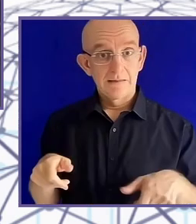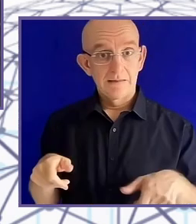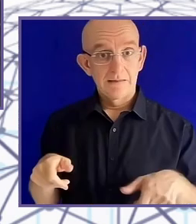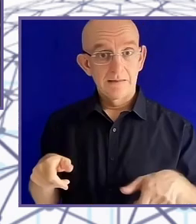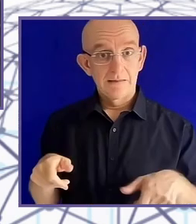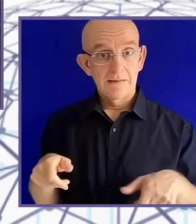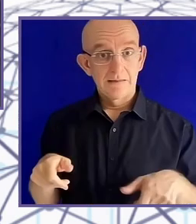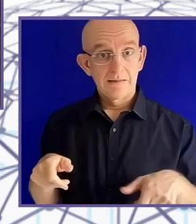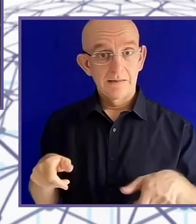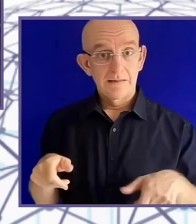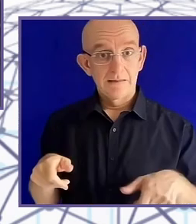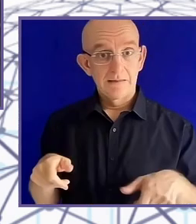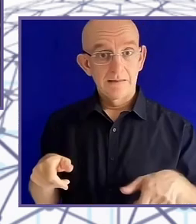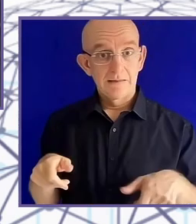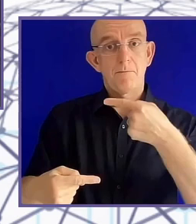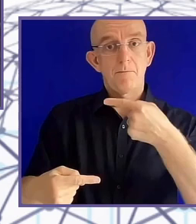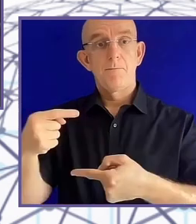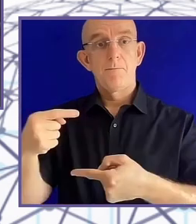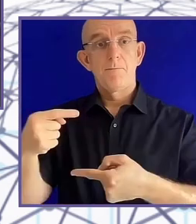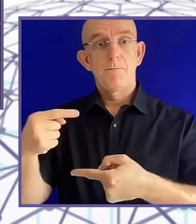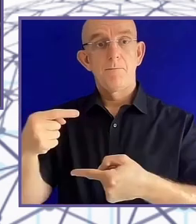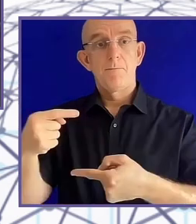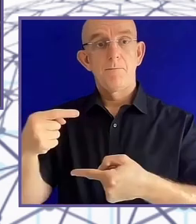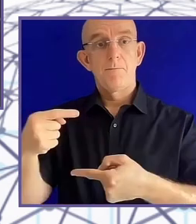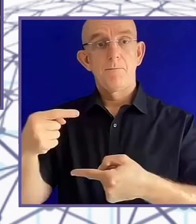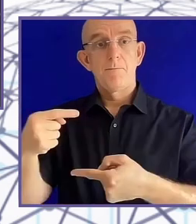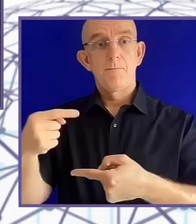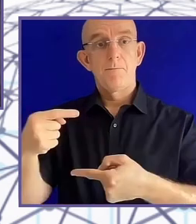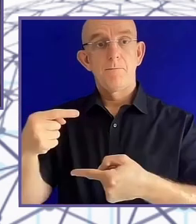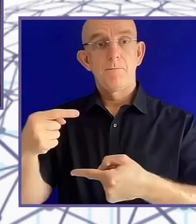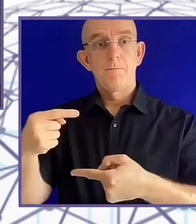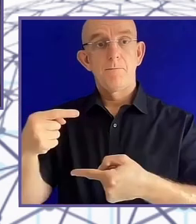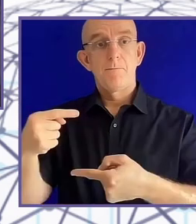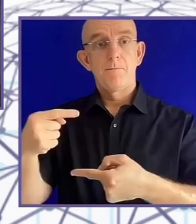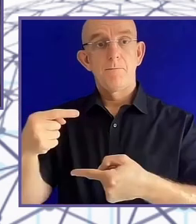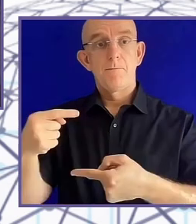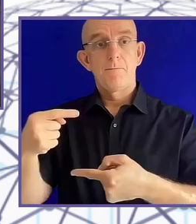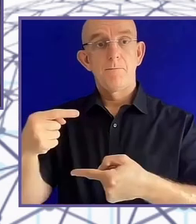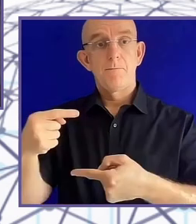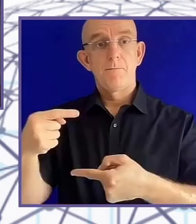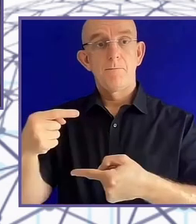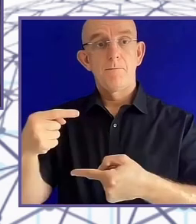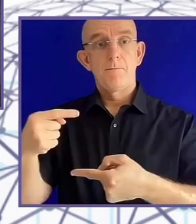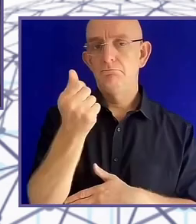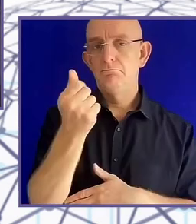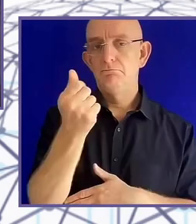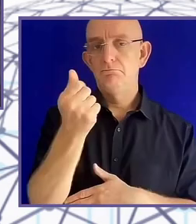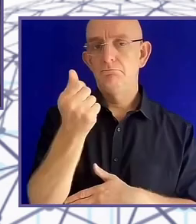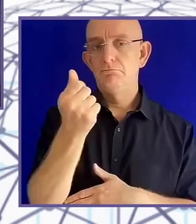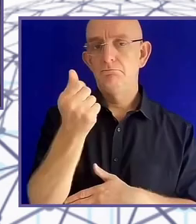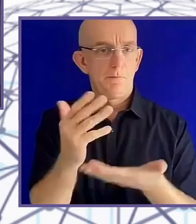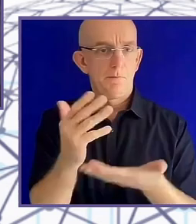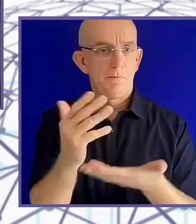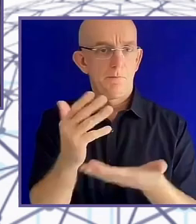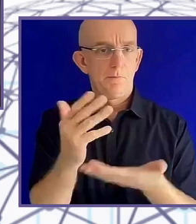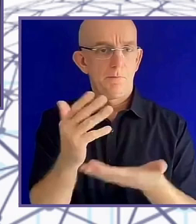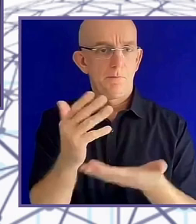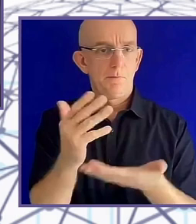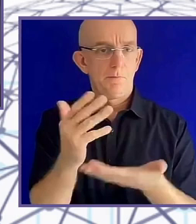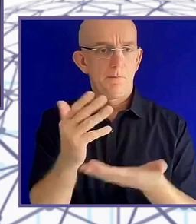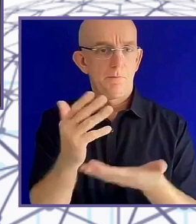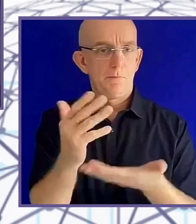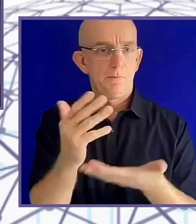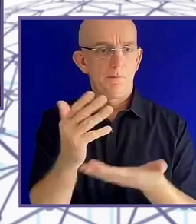shall we go into some examples? We shall. We shall. So, I'm going to put my hand up here. I have created disability dongles.